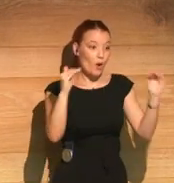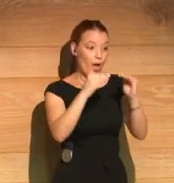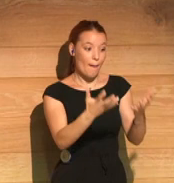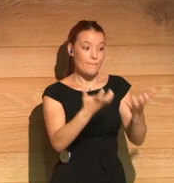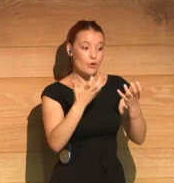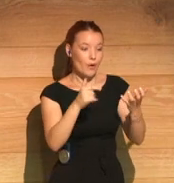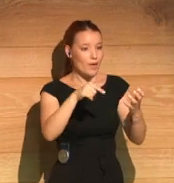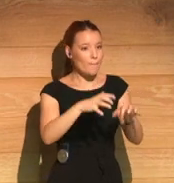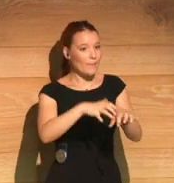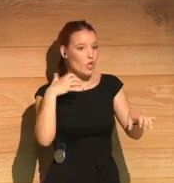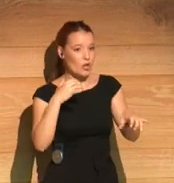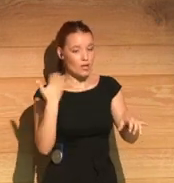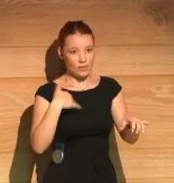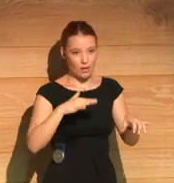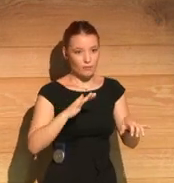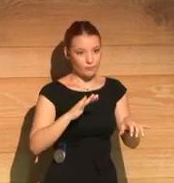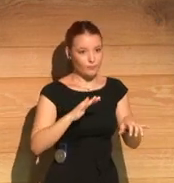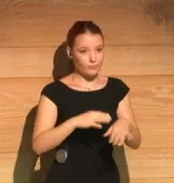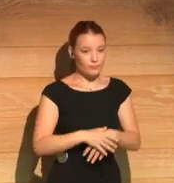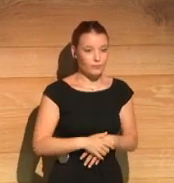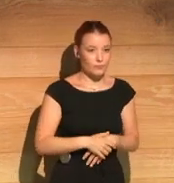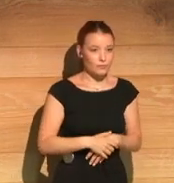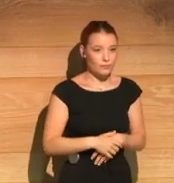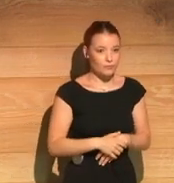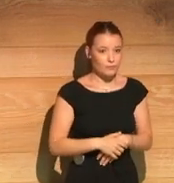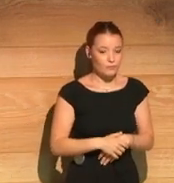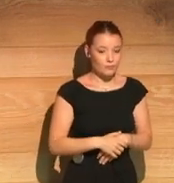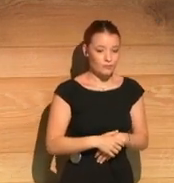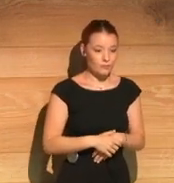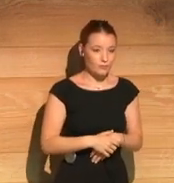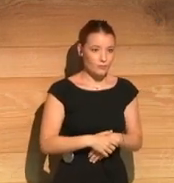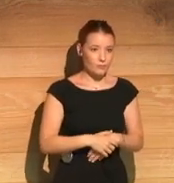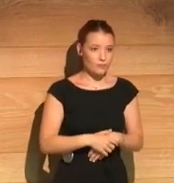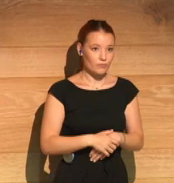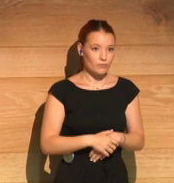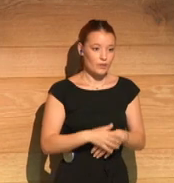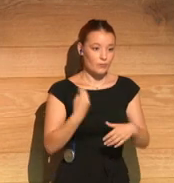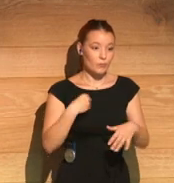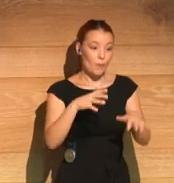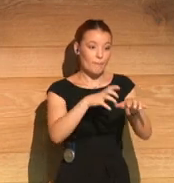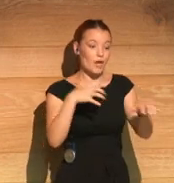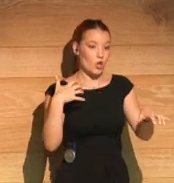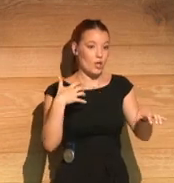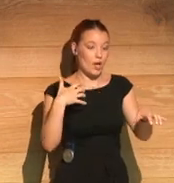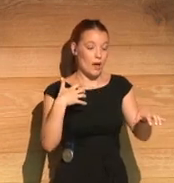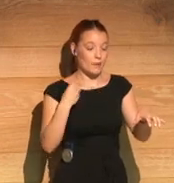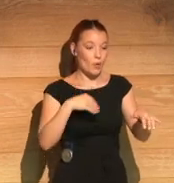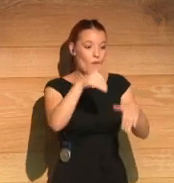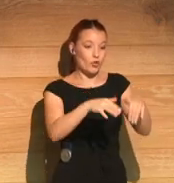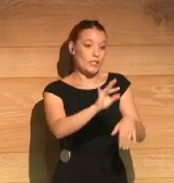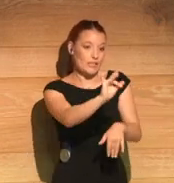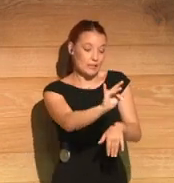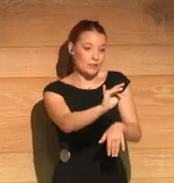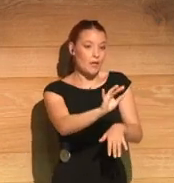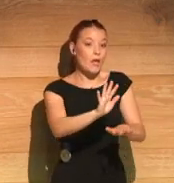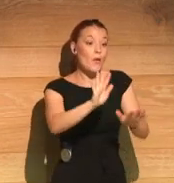equal marriage was passed, there was already a majority that were in favor who probably